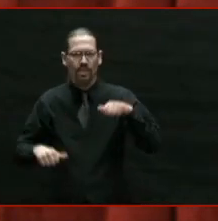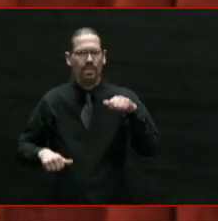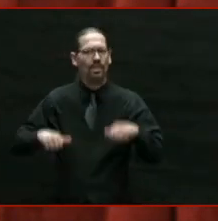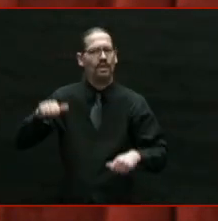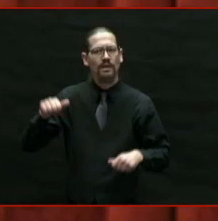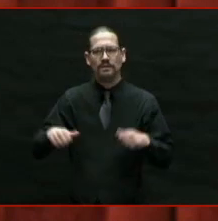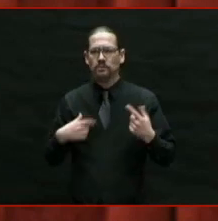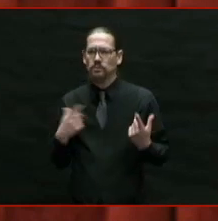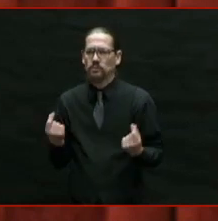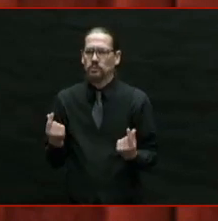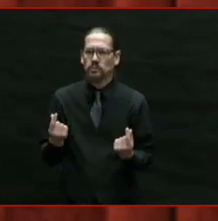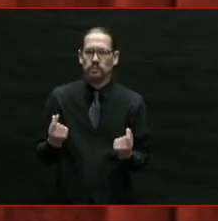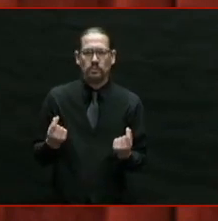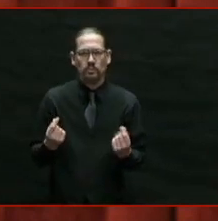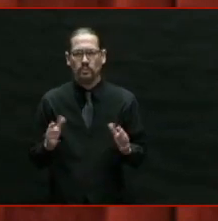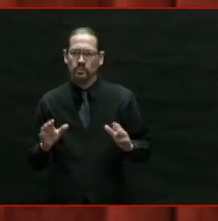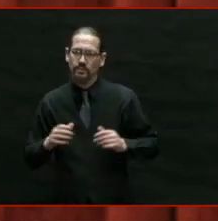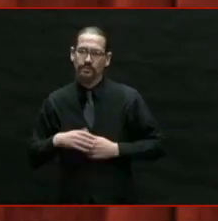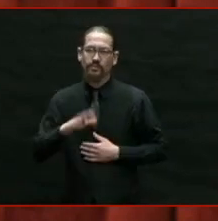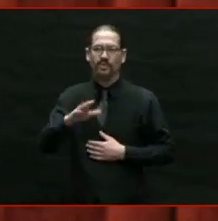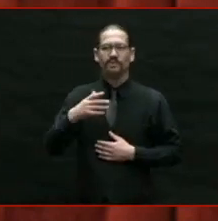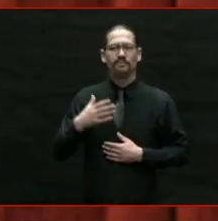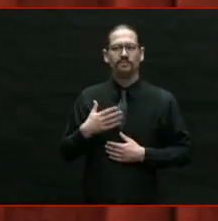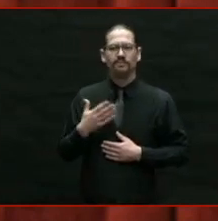But it was the women in my life,